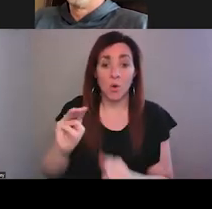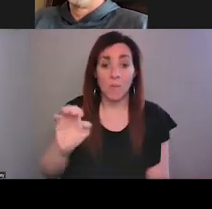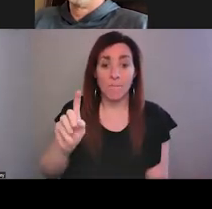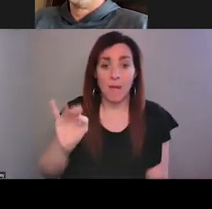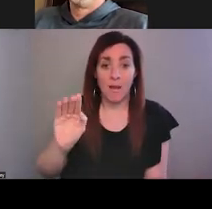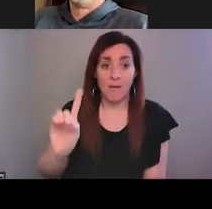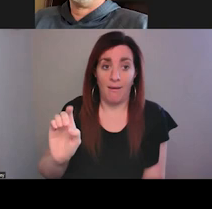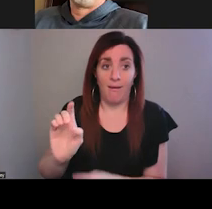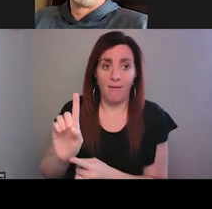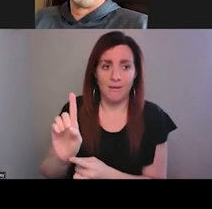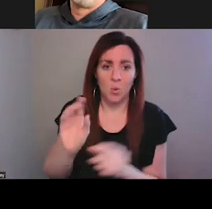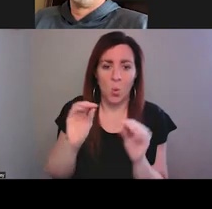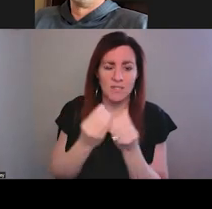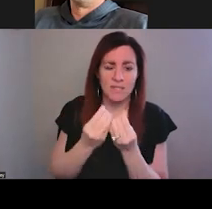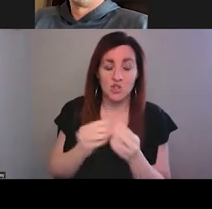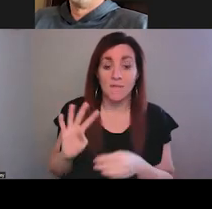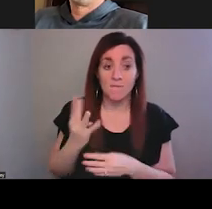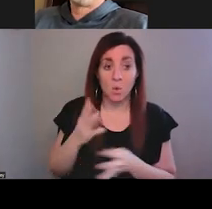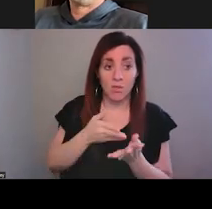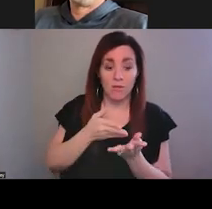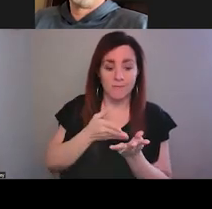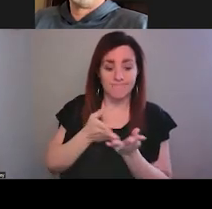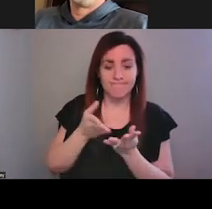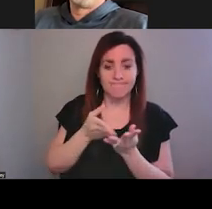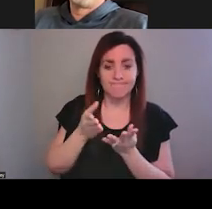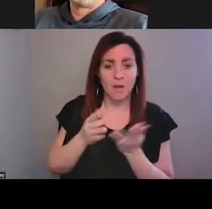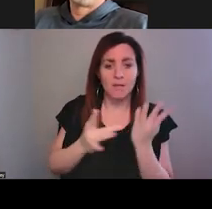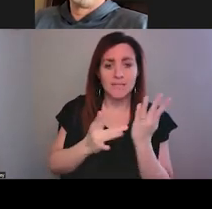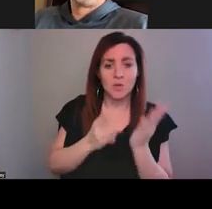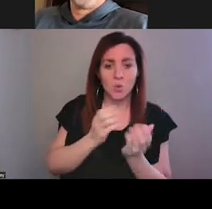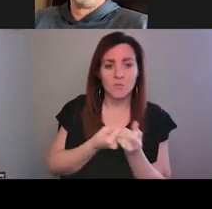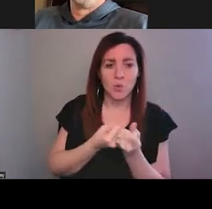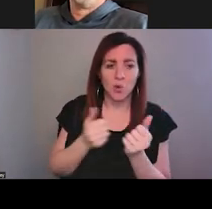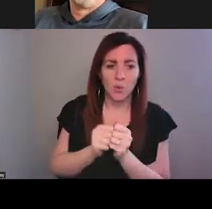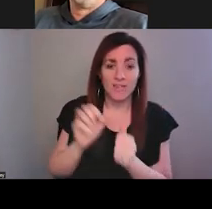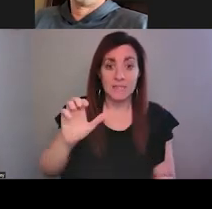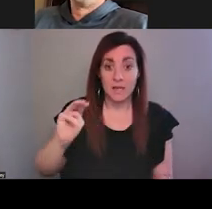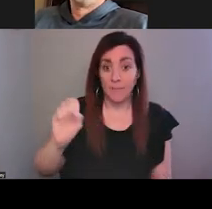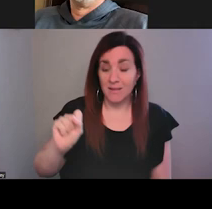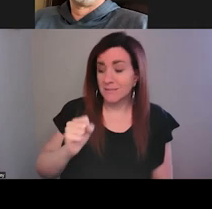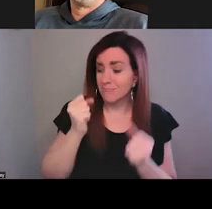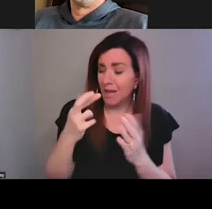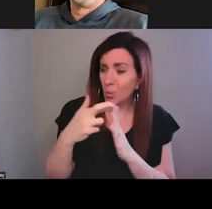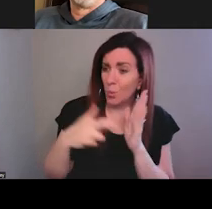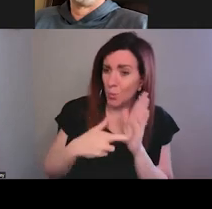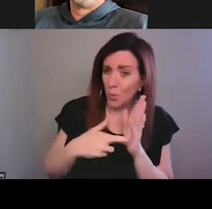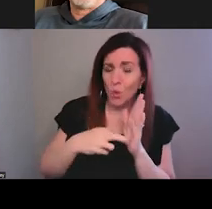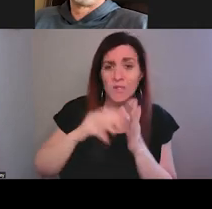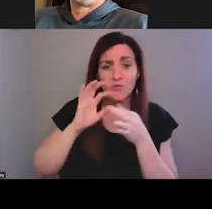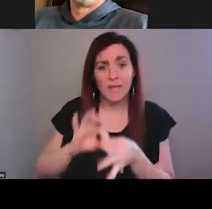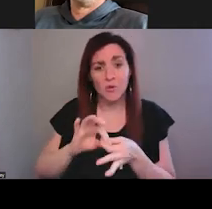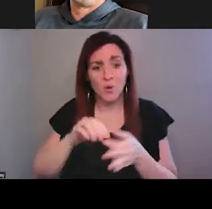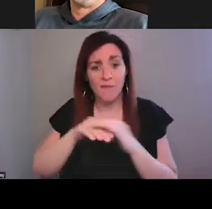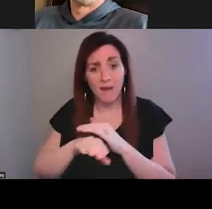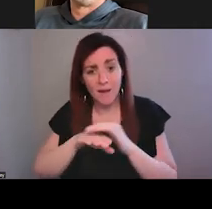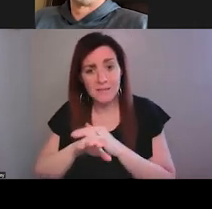organization on. The fourth area is technical support with CMS. So there's a lot of rules involved in terms of being able to have